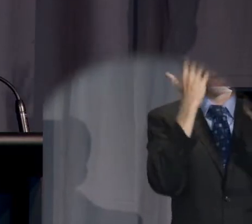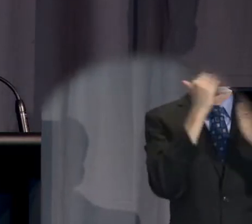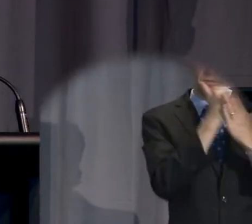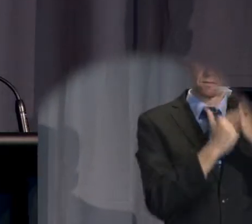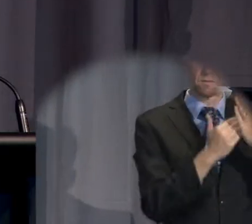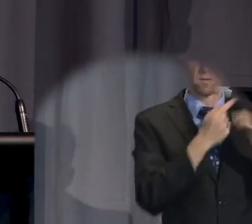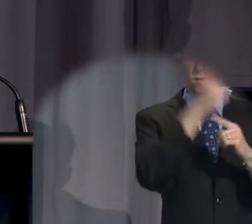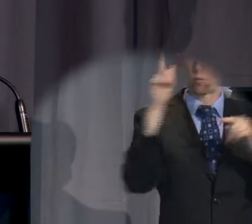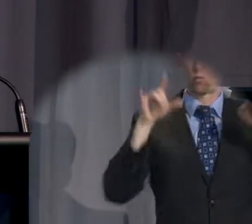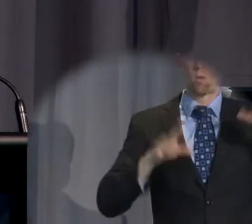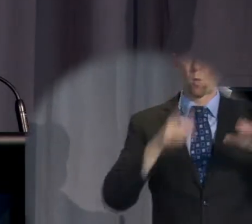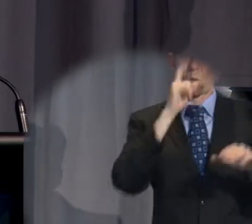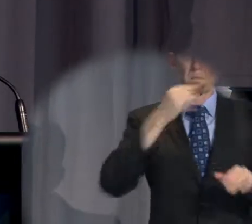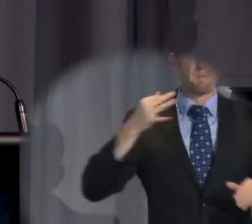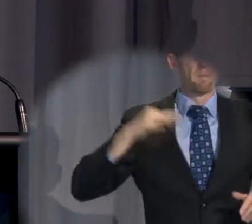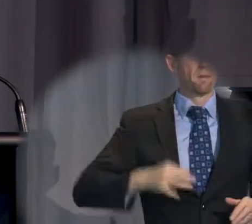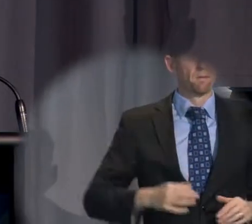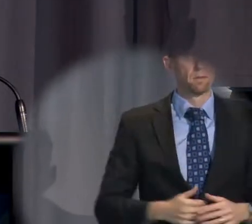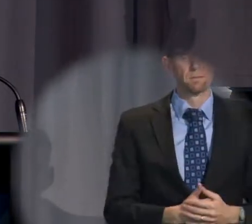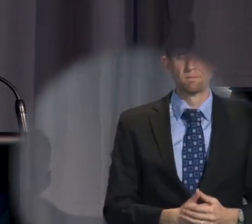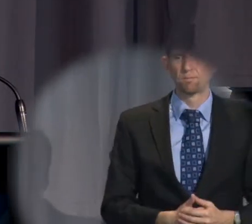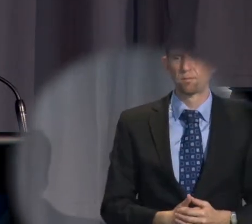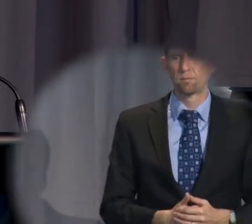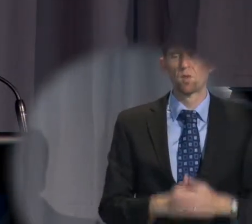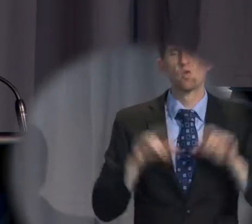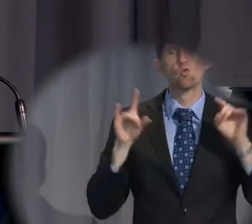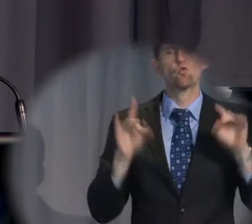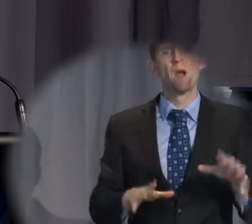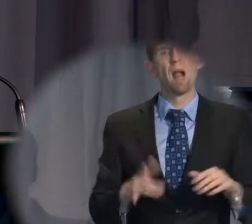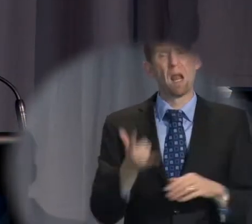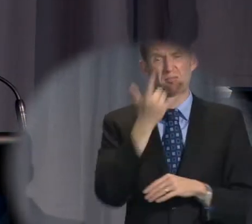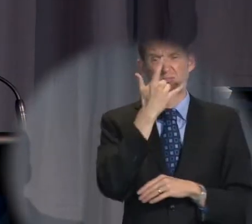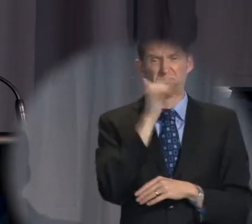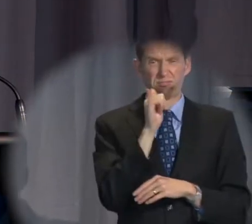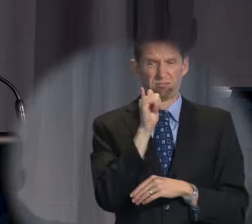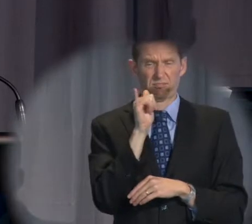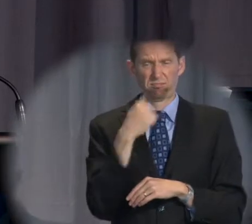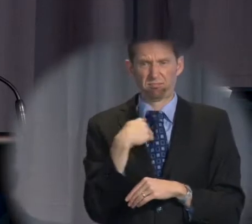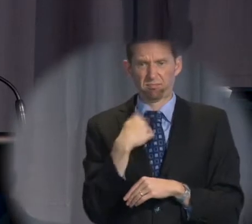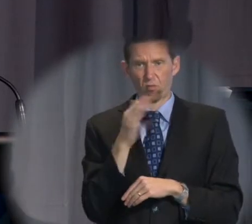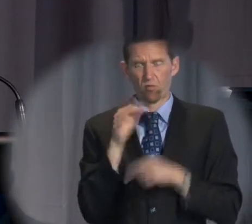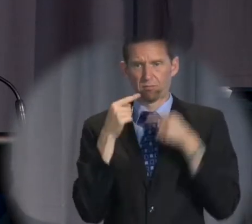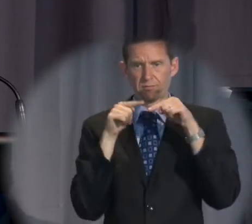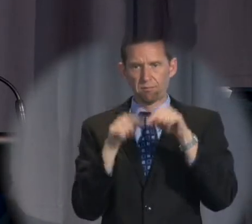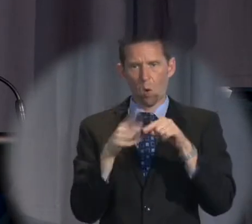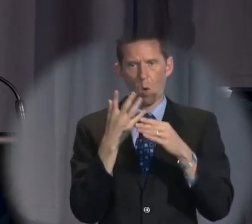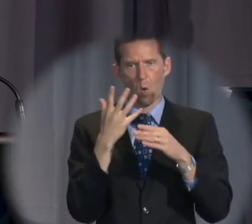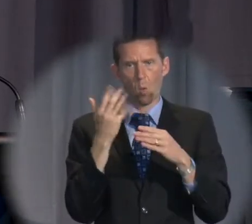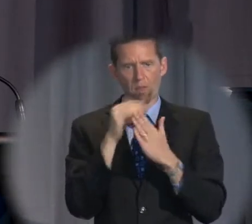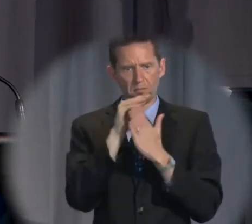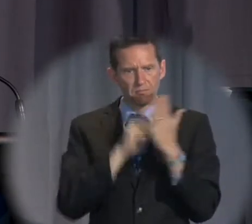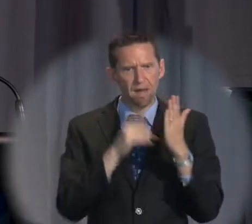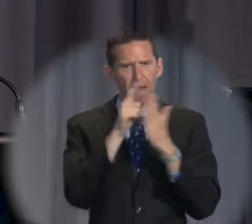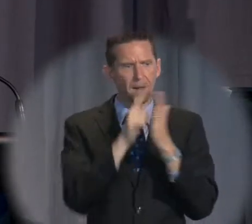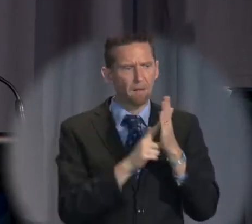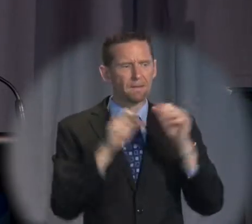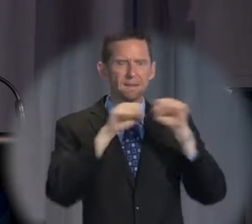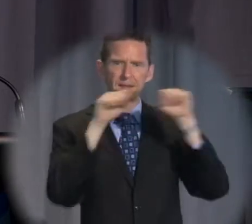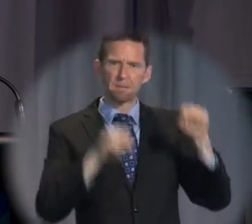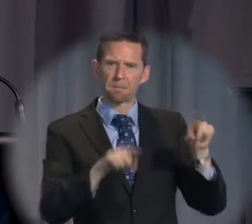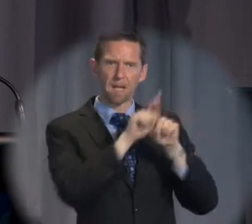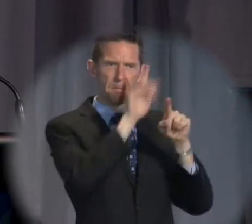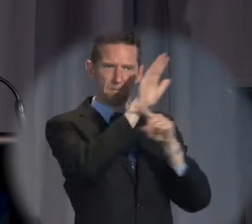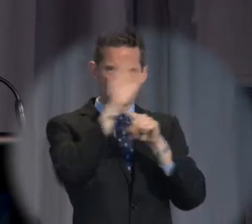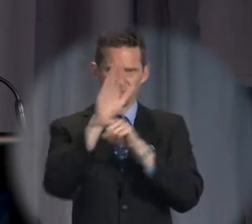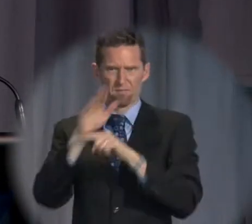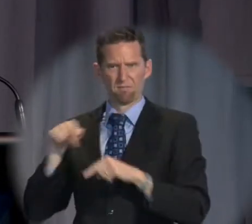of Australia could benefit from. Australia is sadly out of step with comparable legal jurisdictions in its failure adequately to